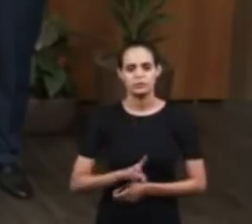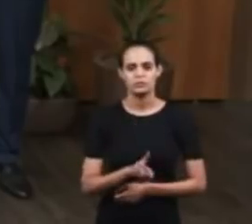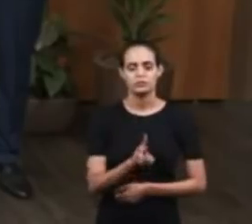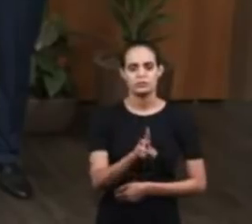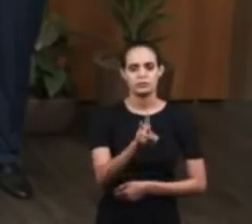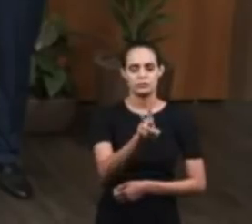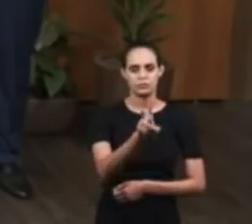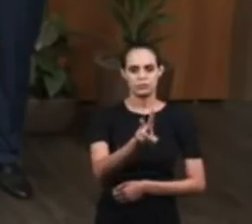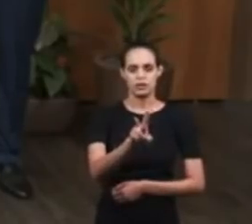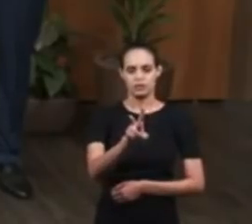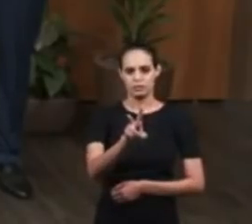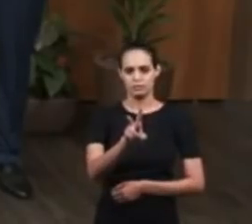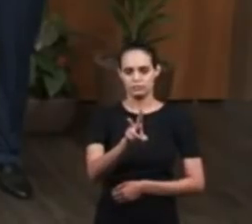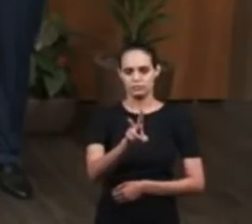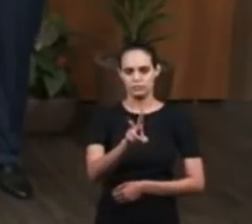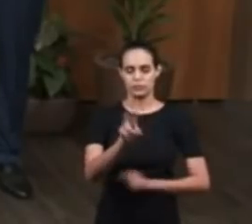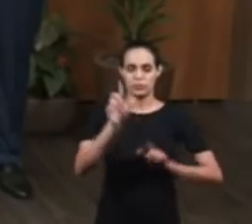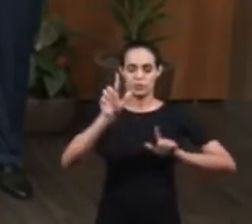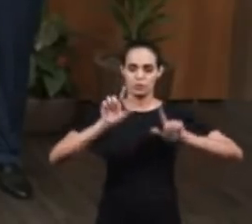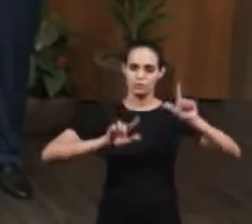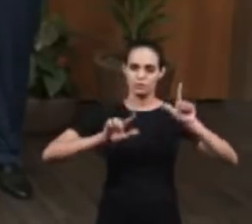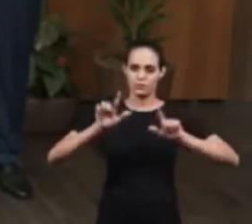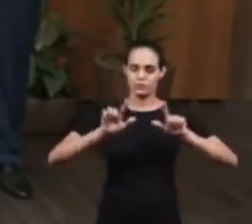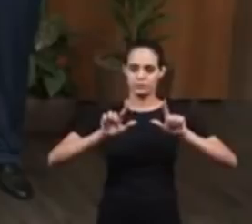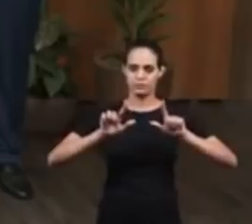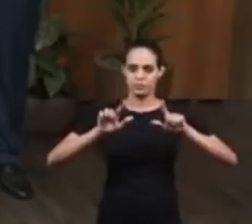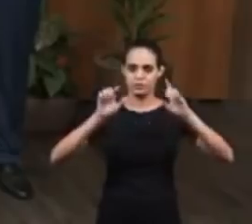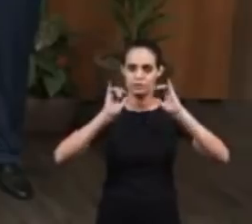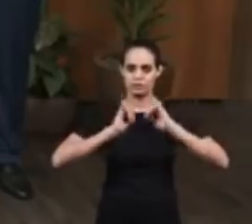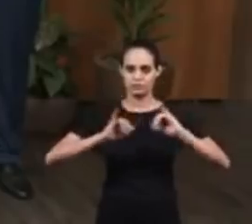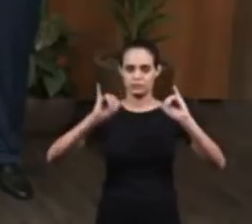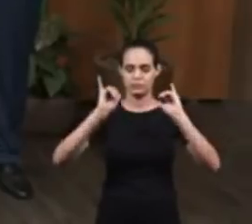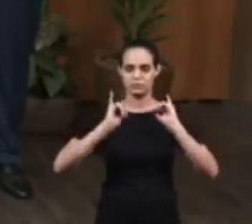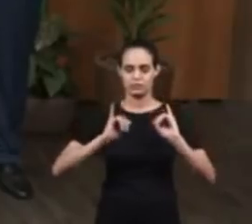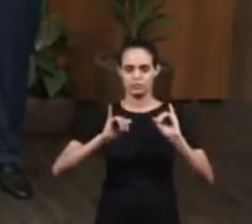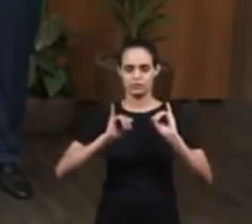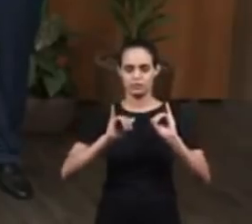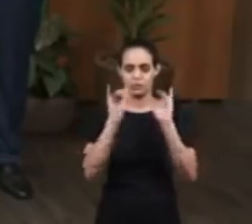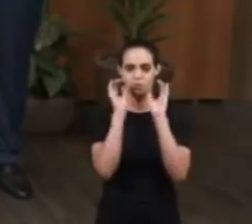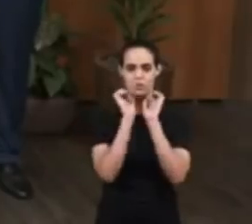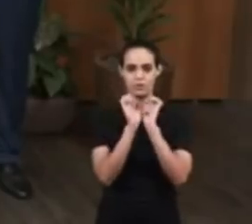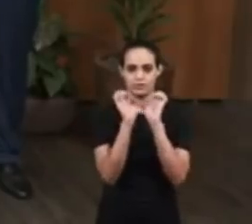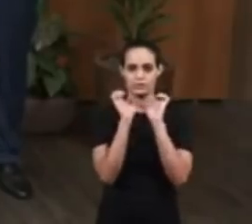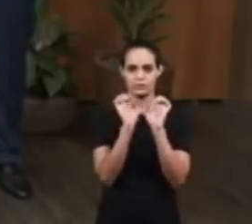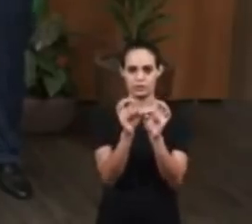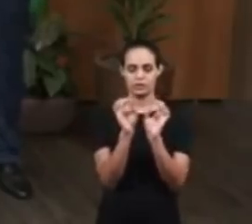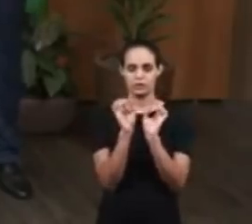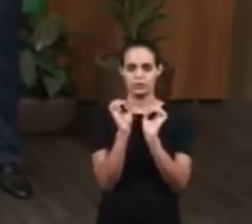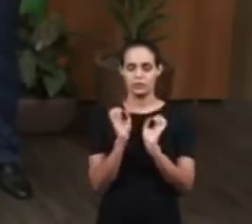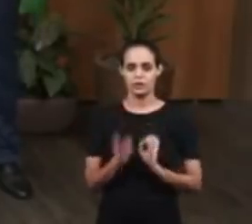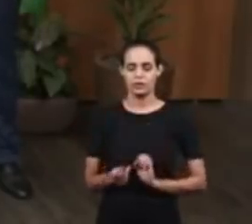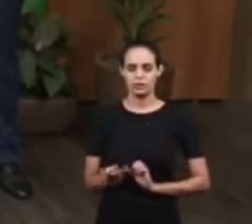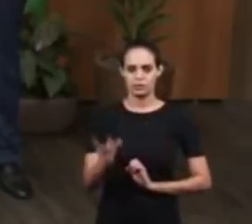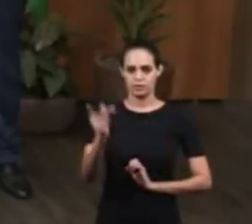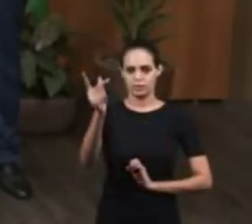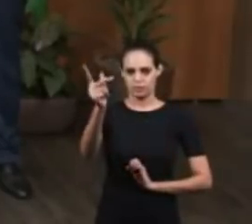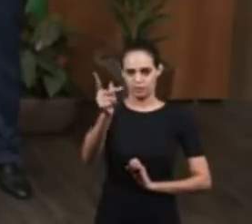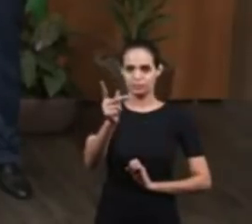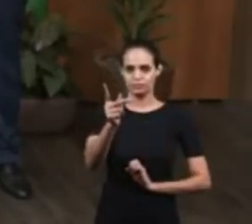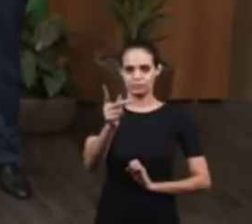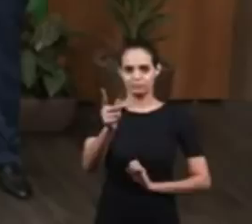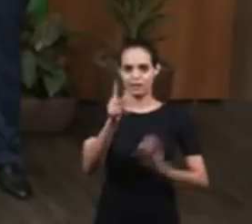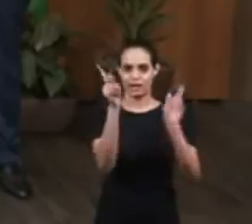watch the program announcing the eternal gospel with the sketches to follow